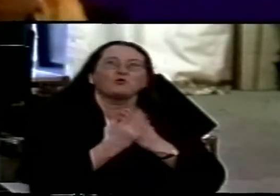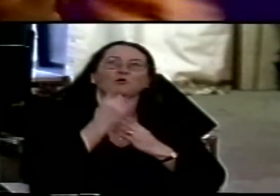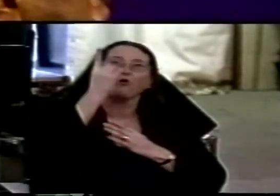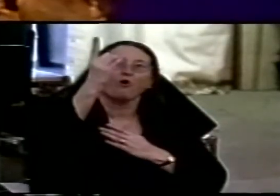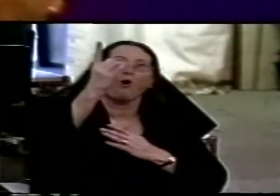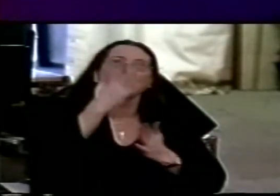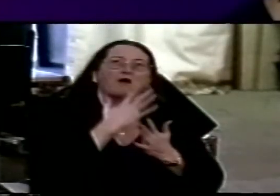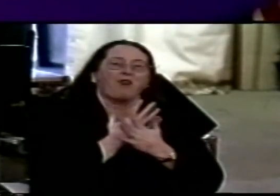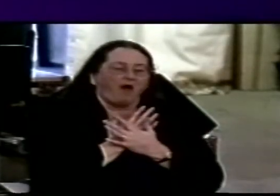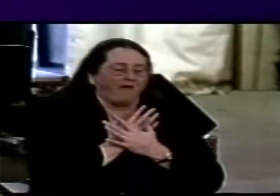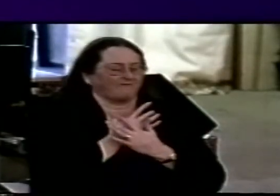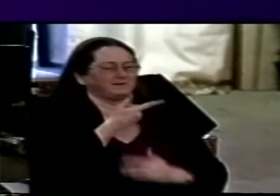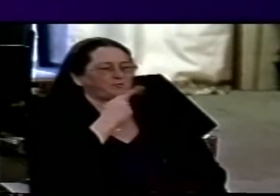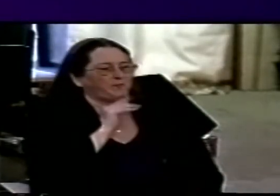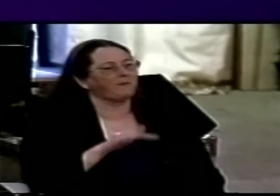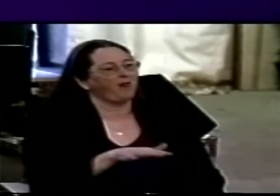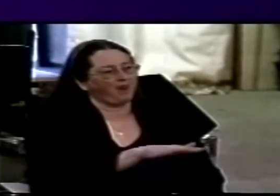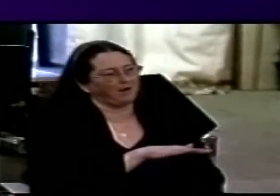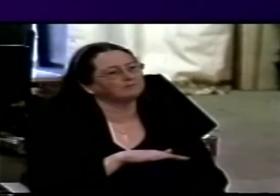loves